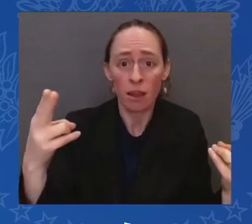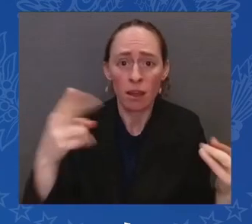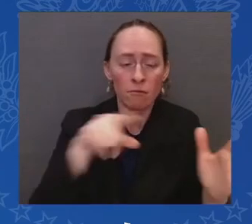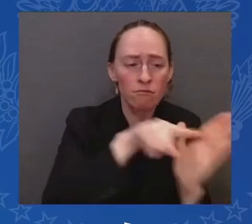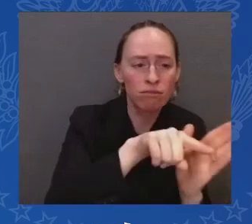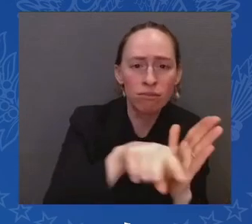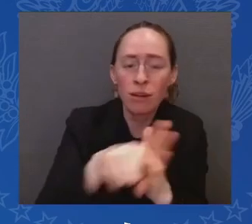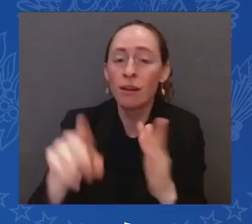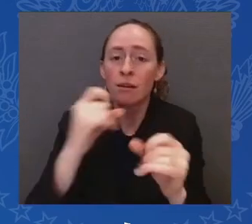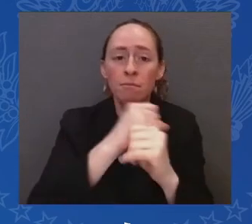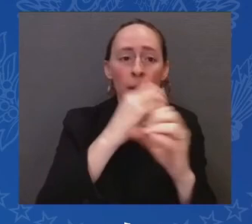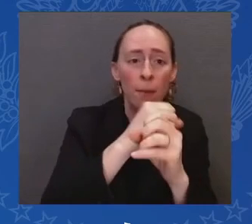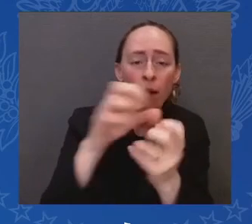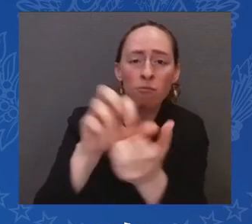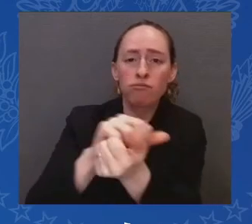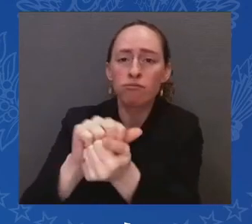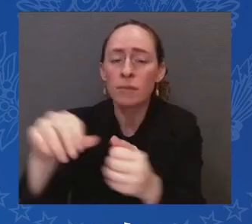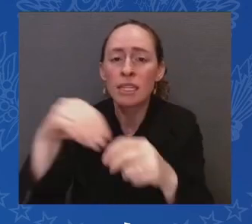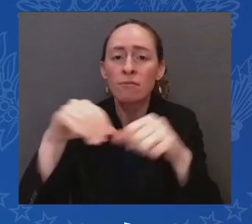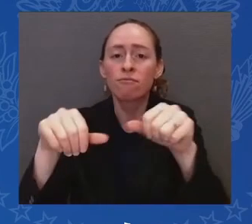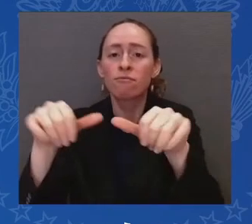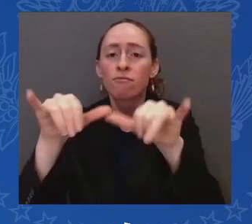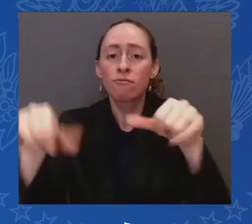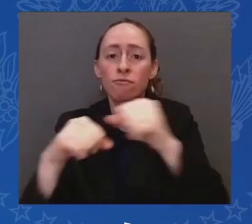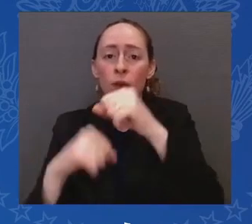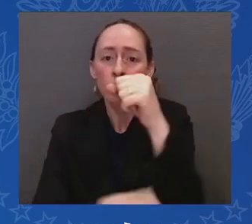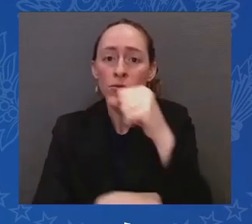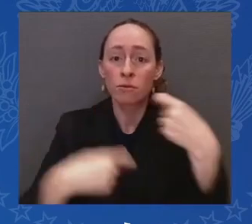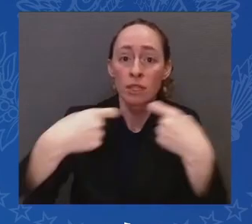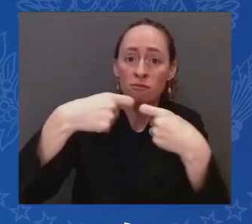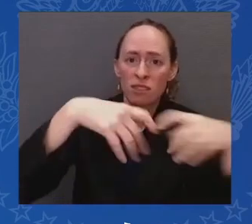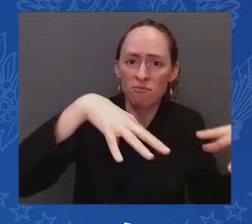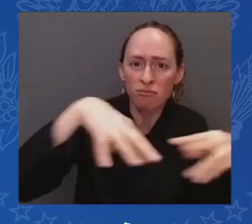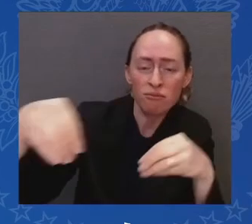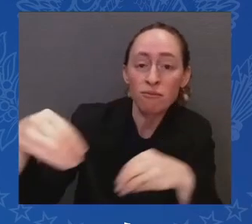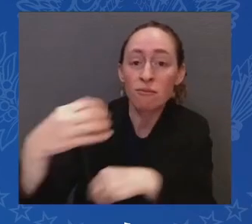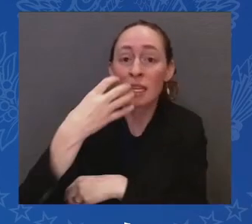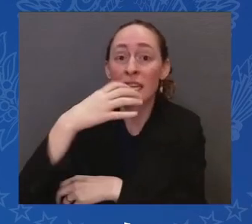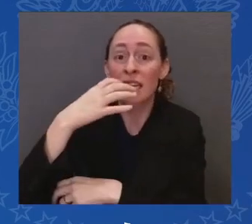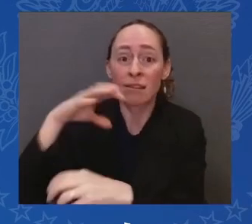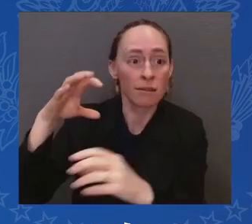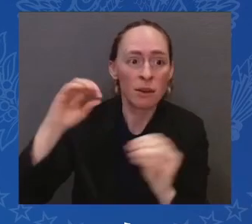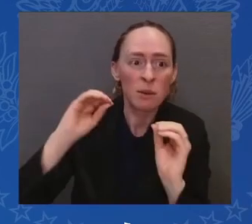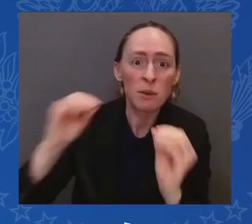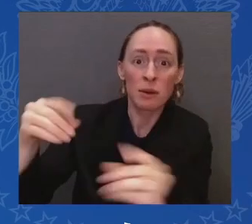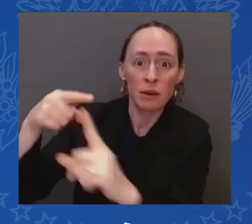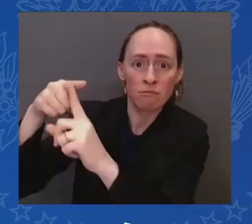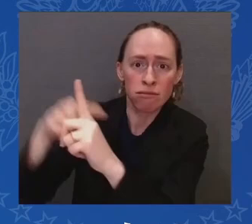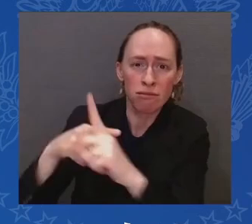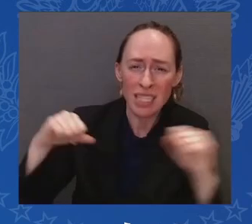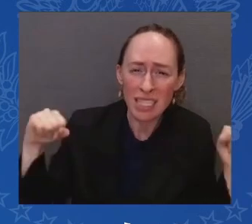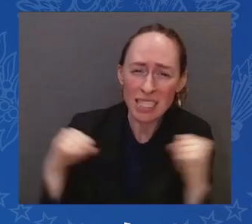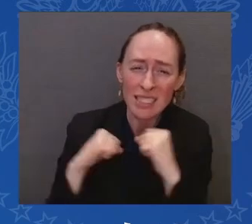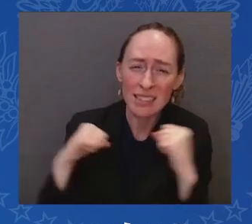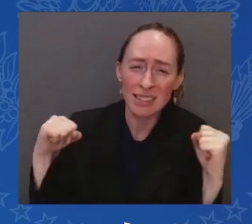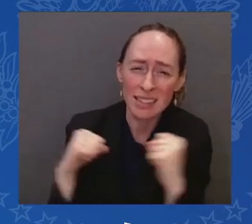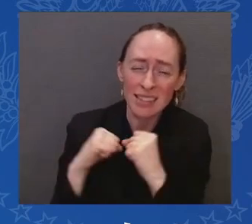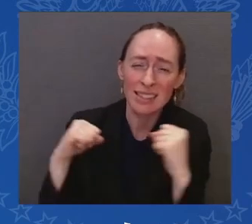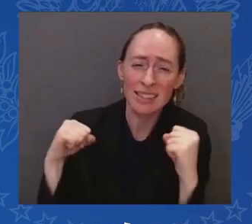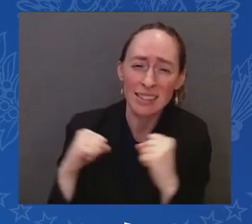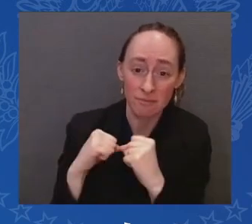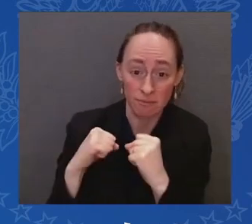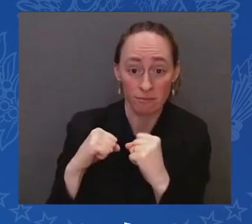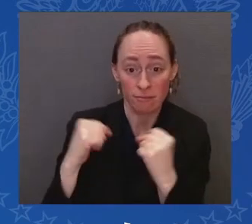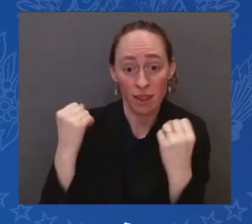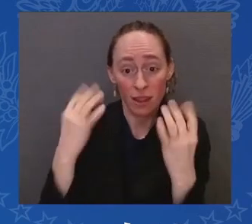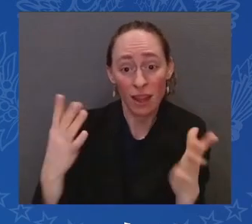electricity, for that matter, kidnapping thousands of Ukraine, thousands of Ukrainian children from their parents and families and keeping them